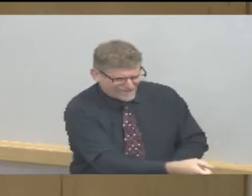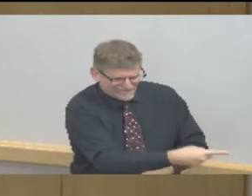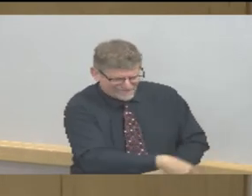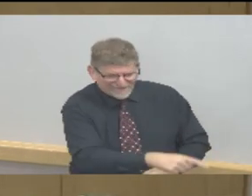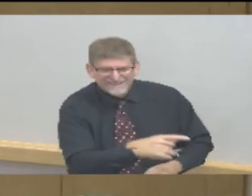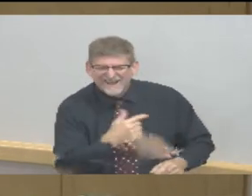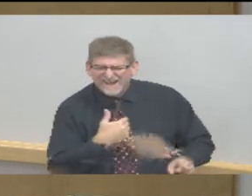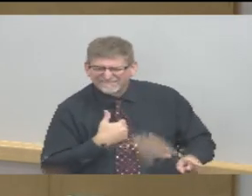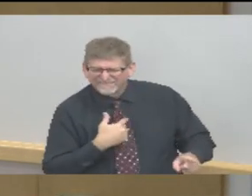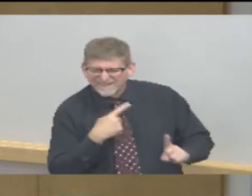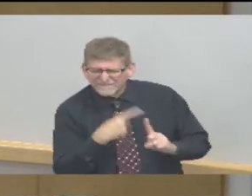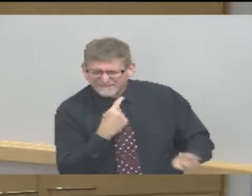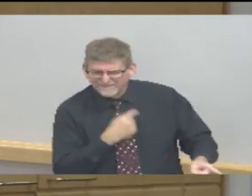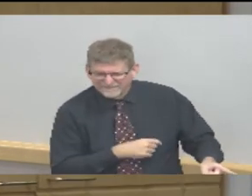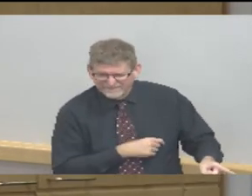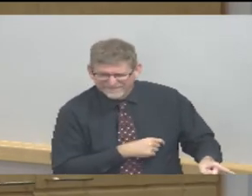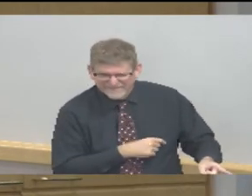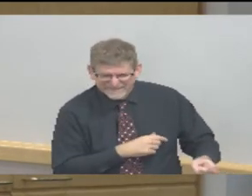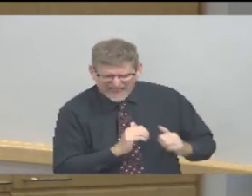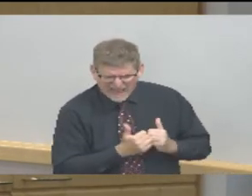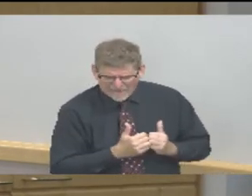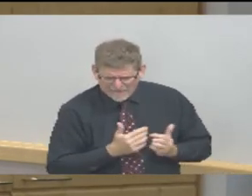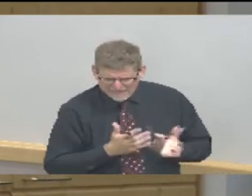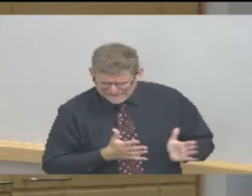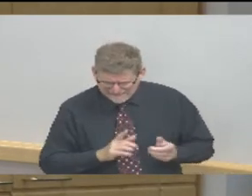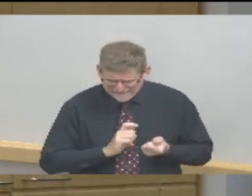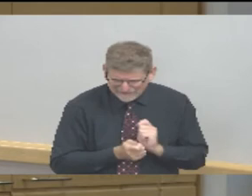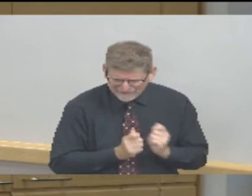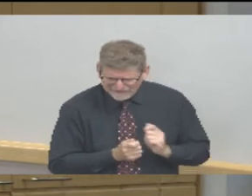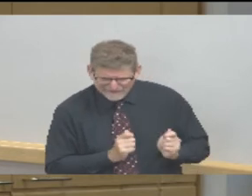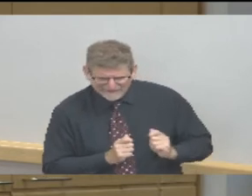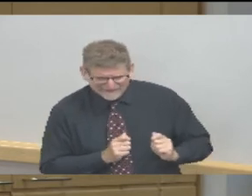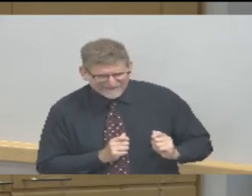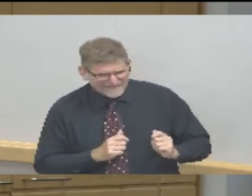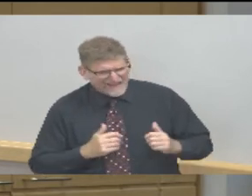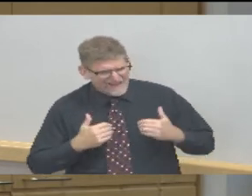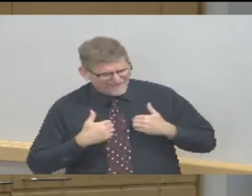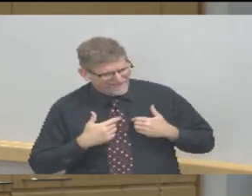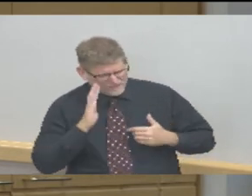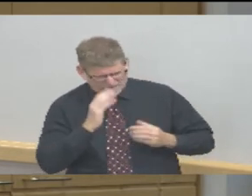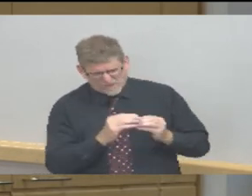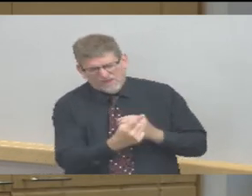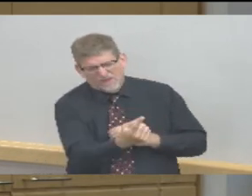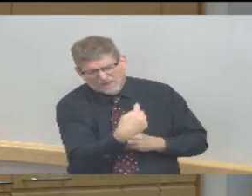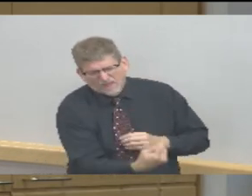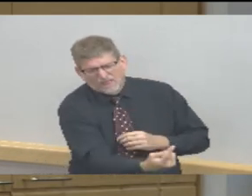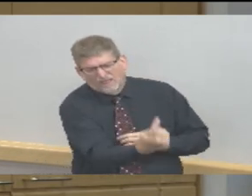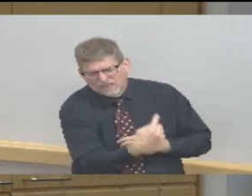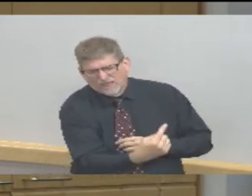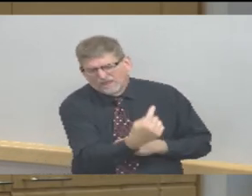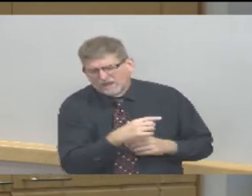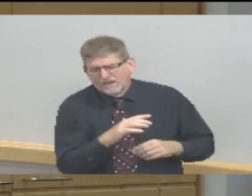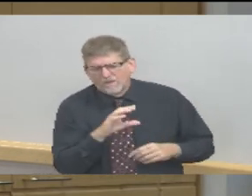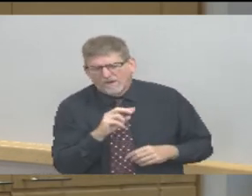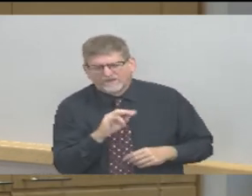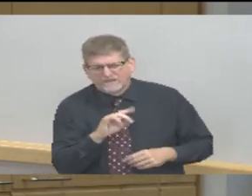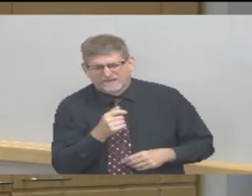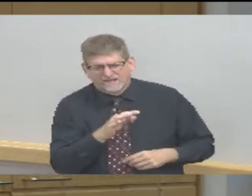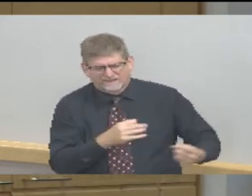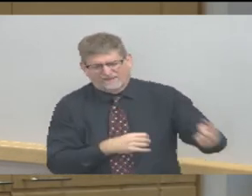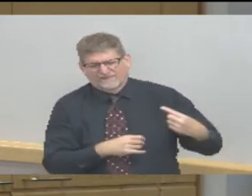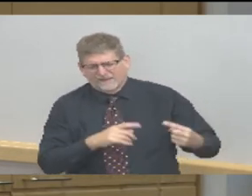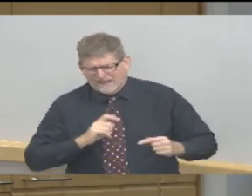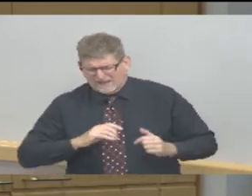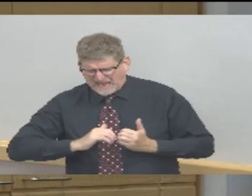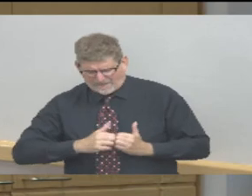they're not going to go away they're going to be with us and we'll have people in the hospital probably for the foreseeable future that are either positive